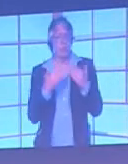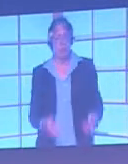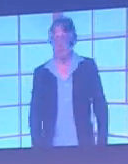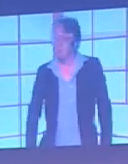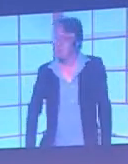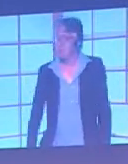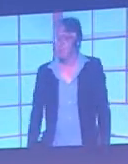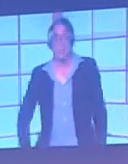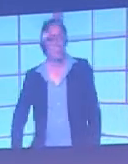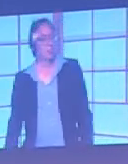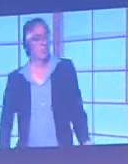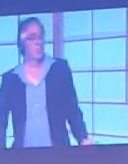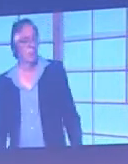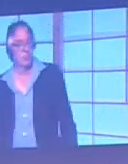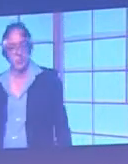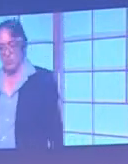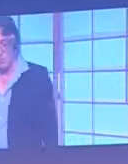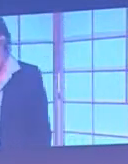Thank